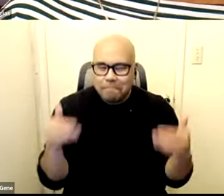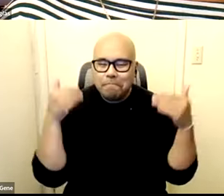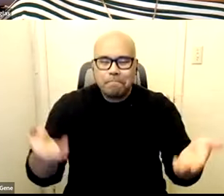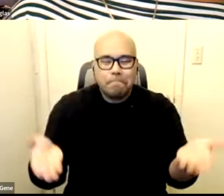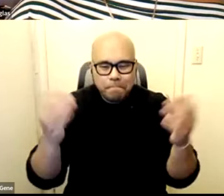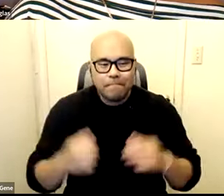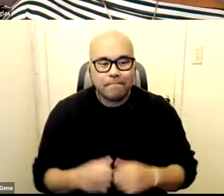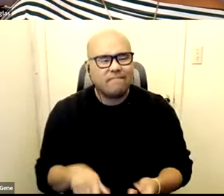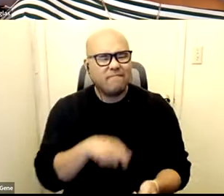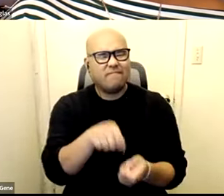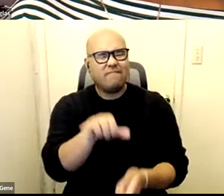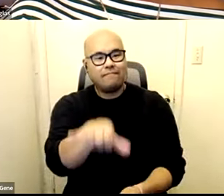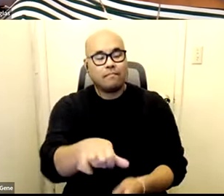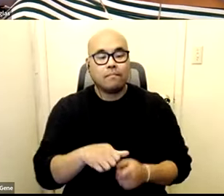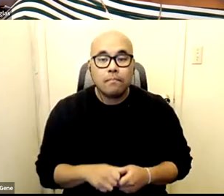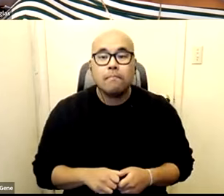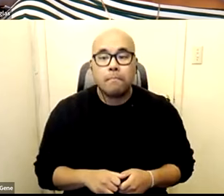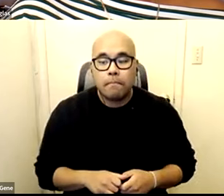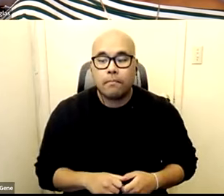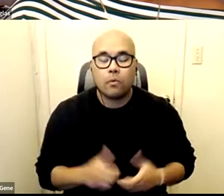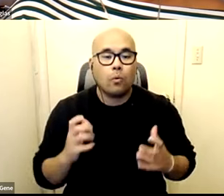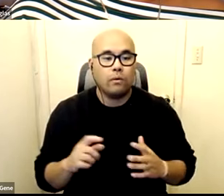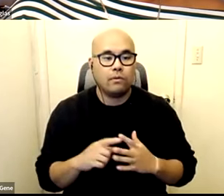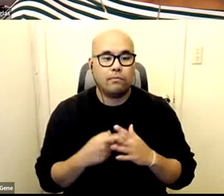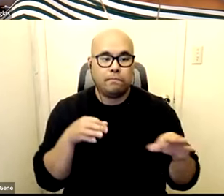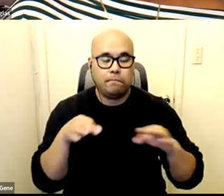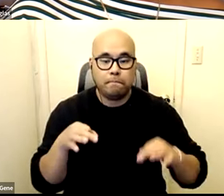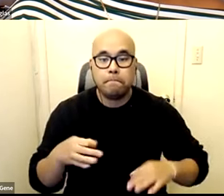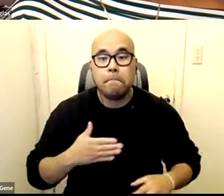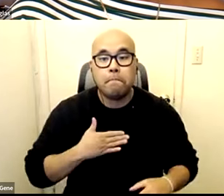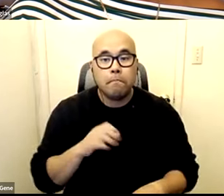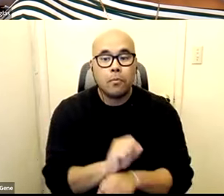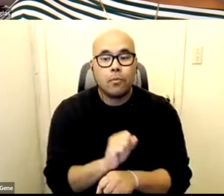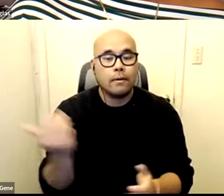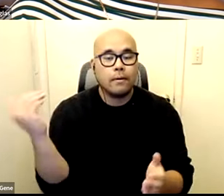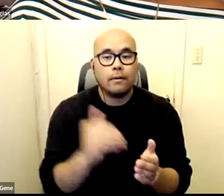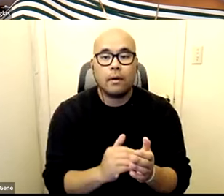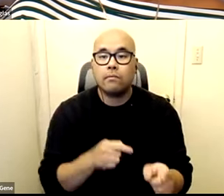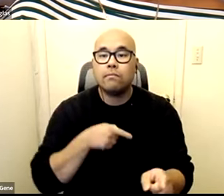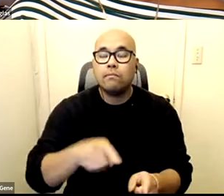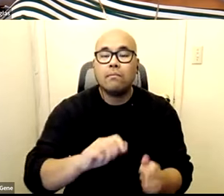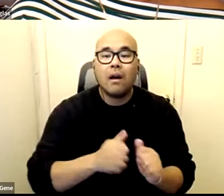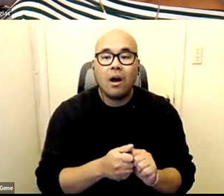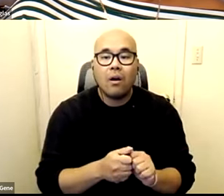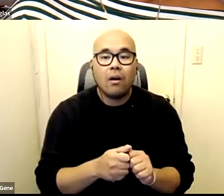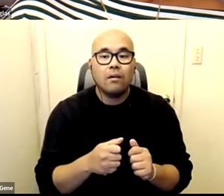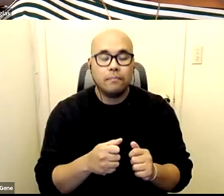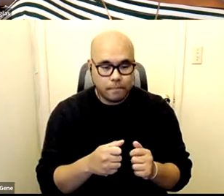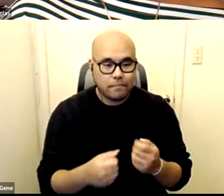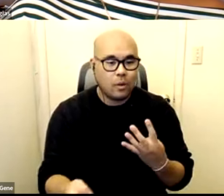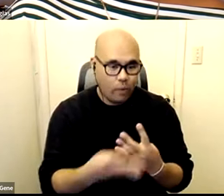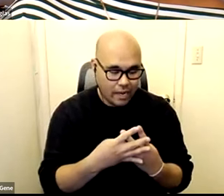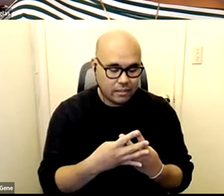Exactly. Well, I wanted to start with, because my work again is all about how arrest and prosecution